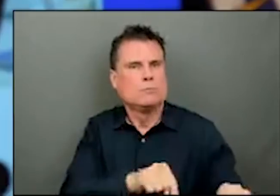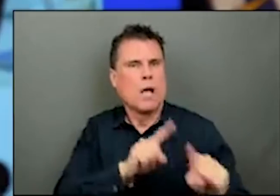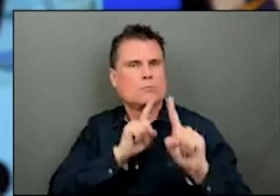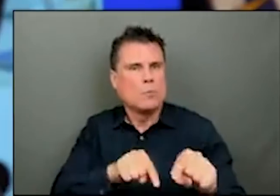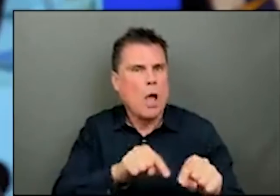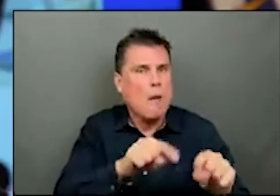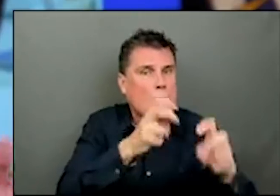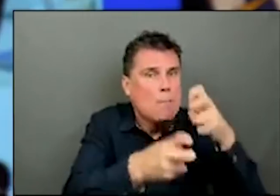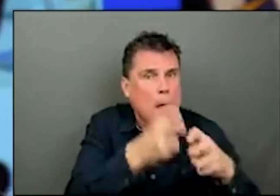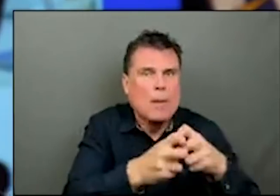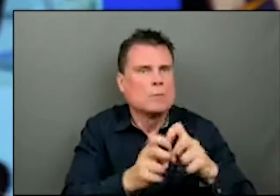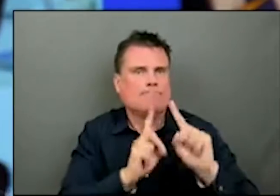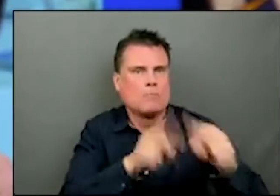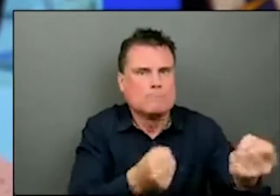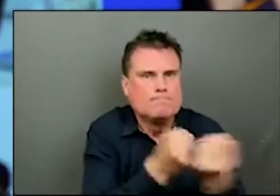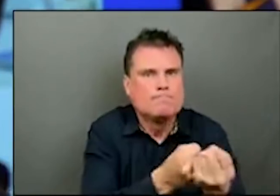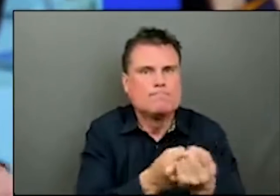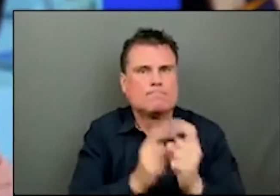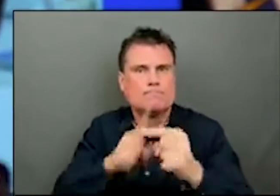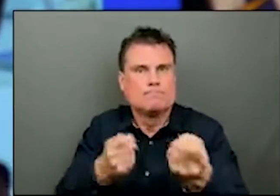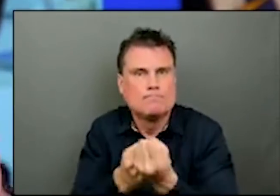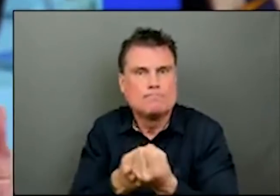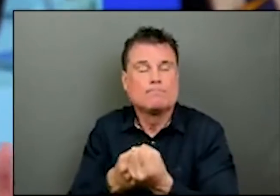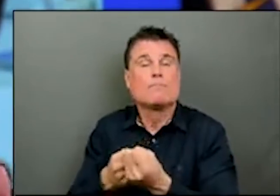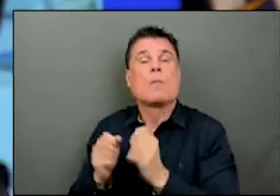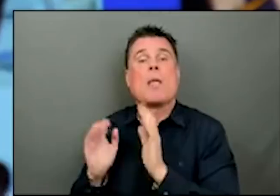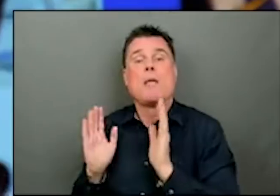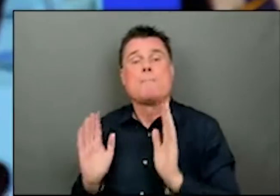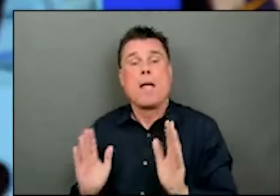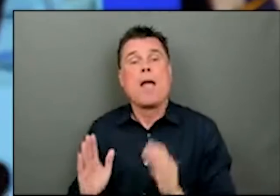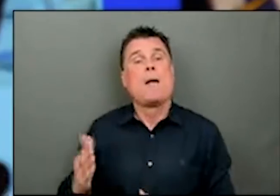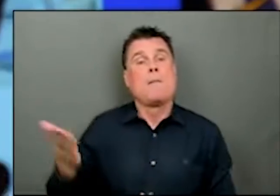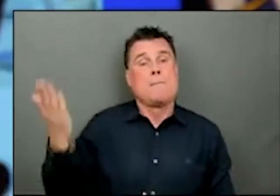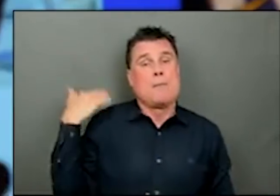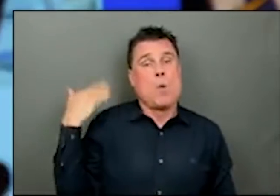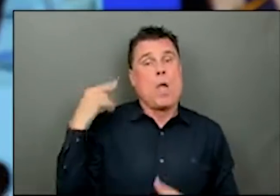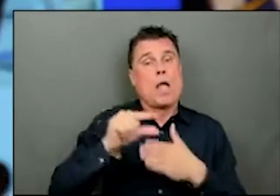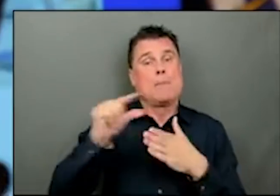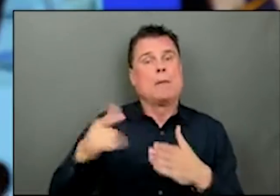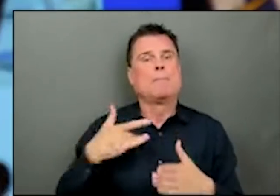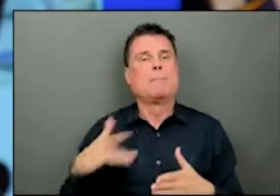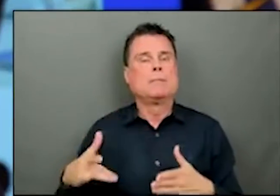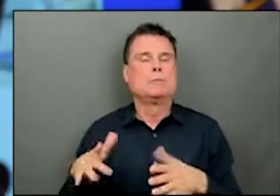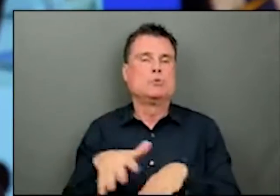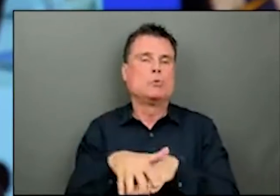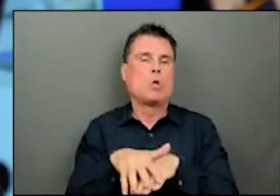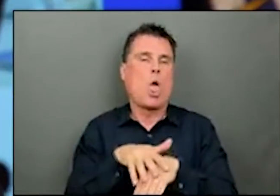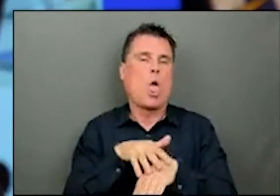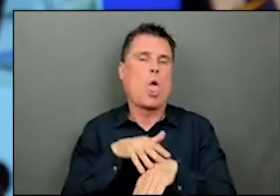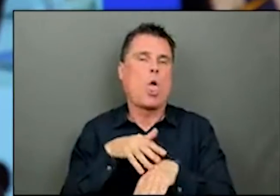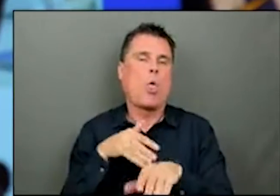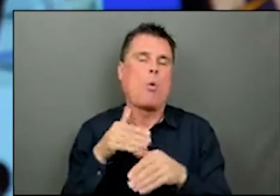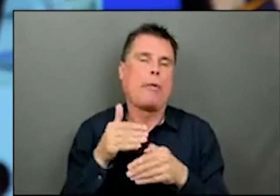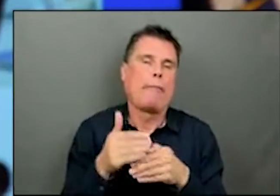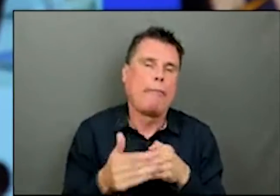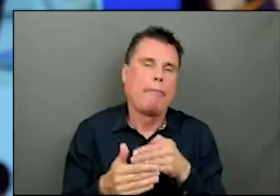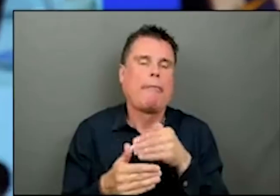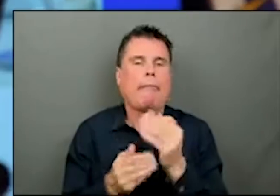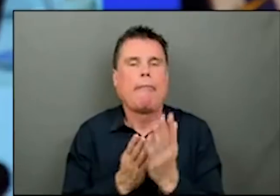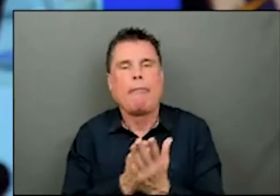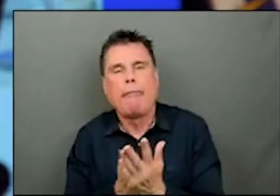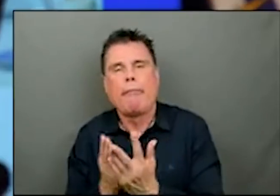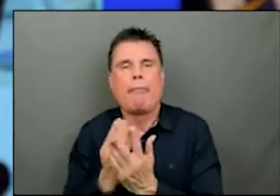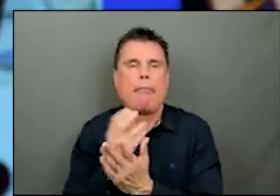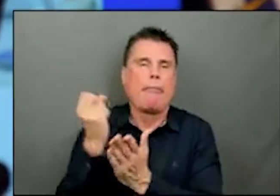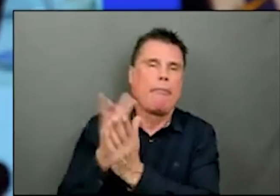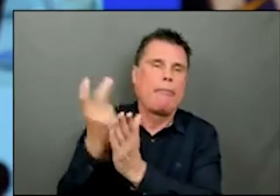confirm this, but it's traditionally slow, methodical and focused on the status quo. What we've needed and what we've got, quite frankly,